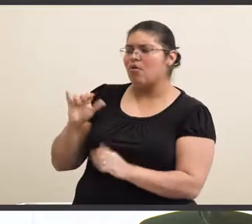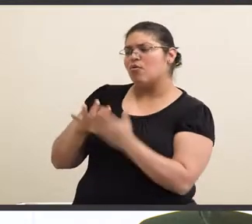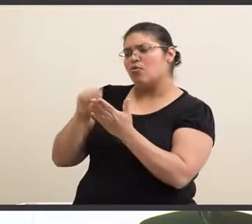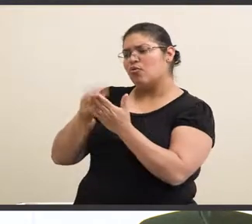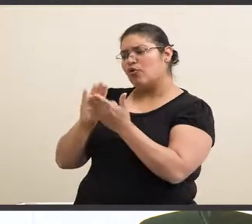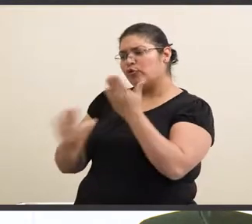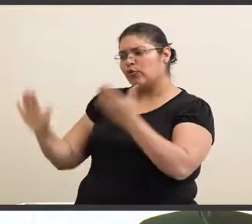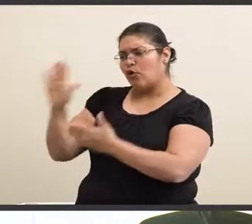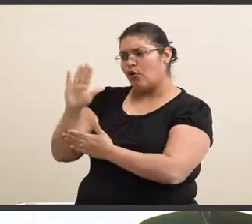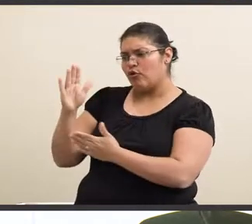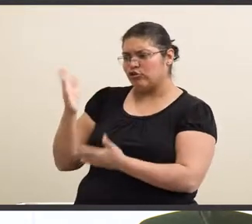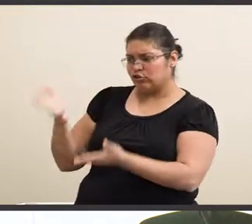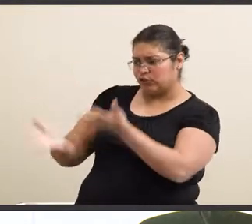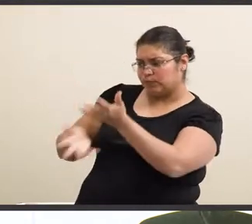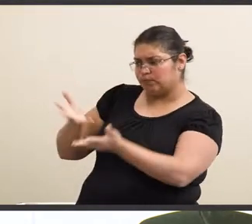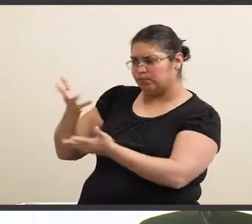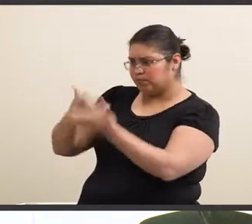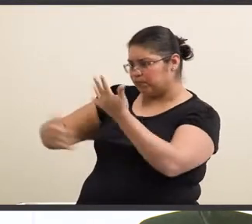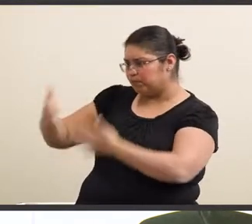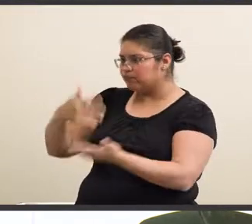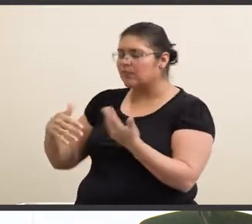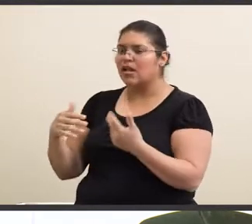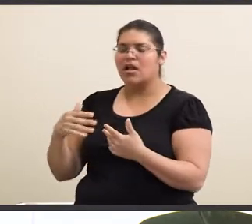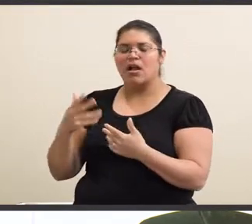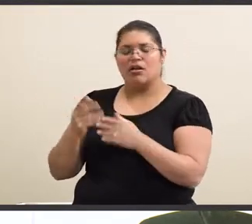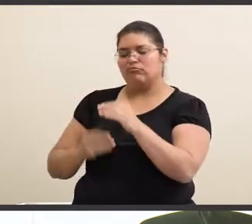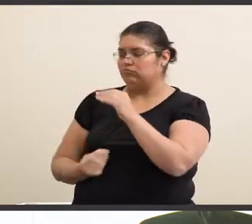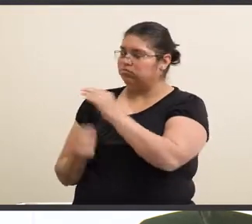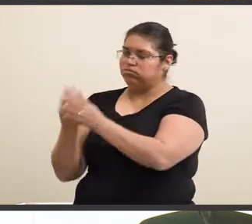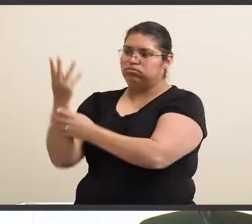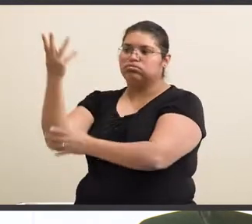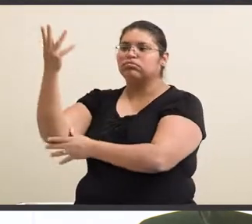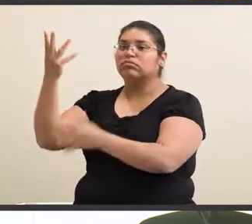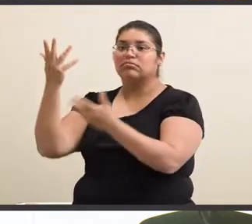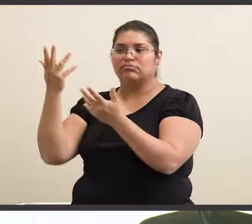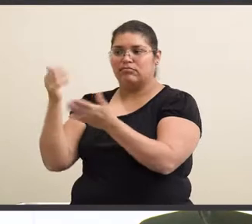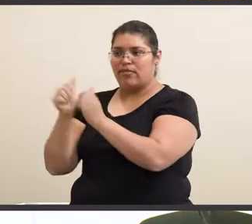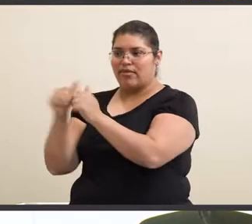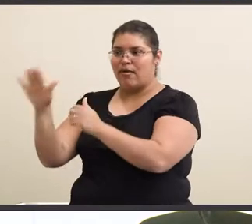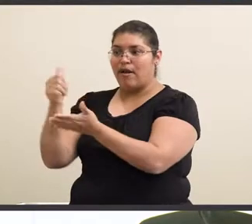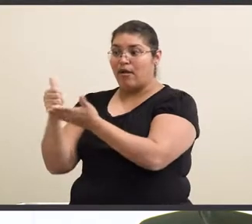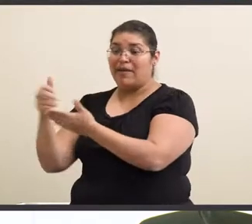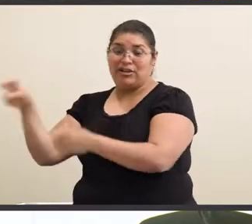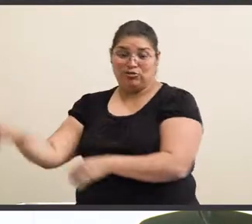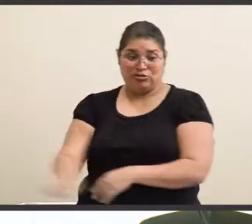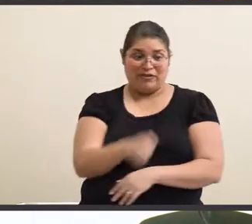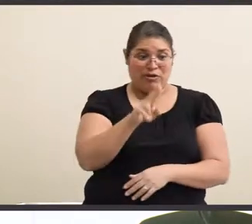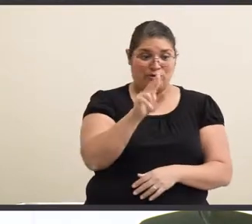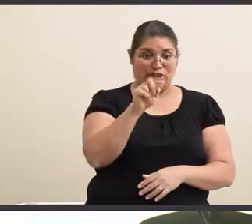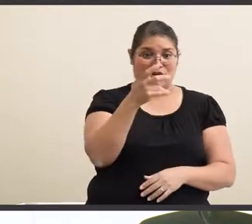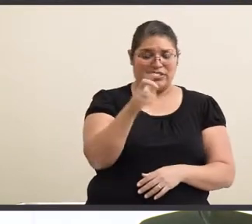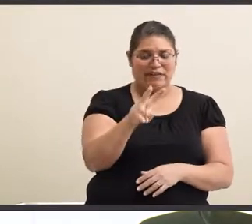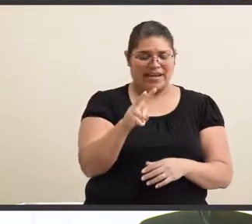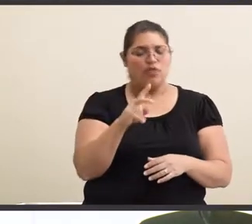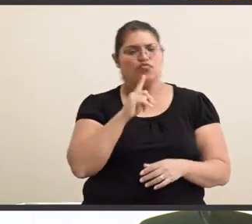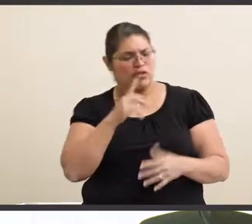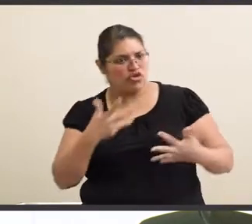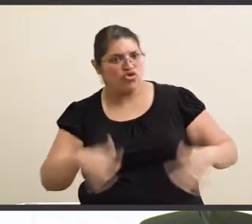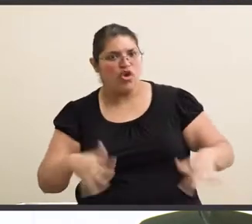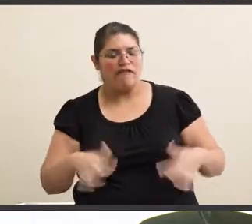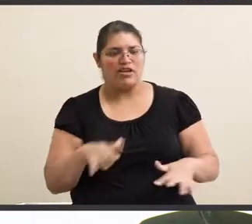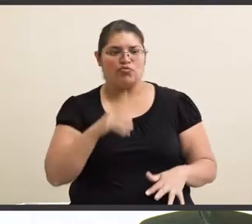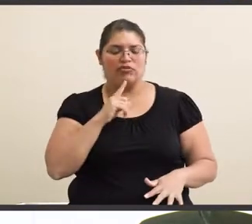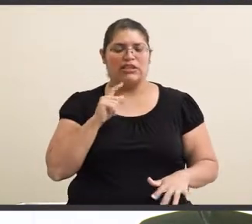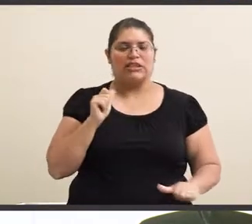experience. And I flourished there with their help. And when I transferred back to URTRGV this semester, I was very nervous, very